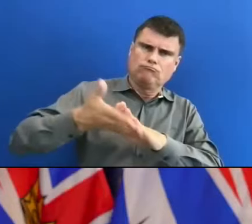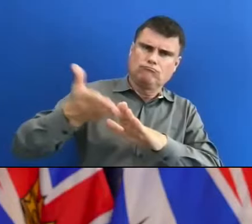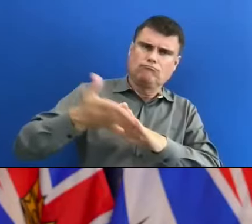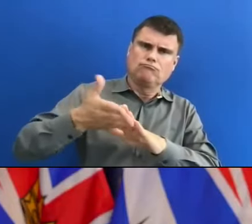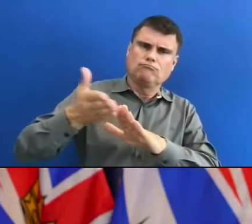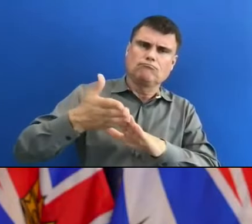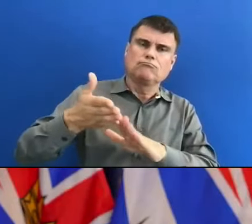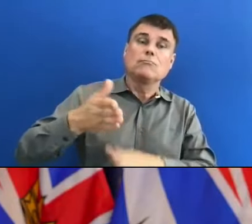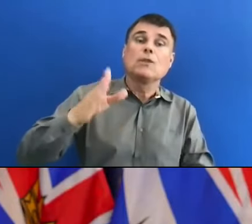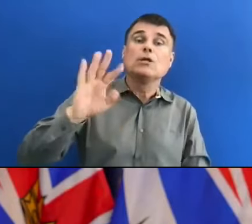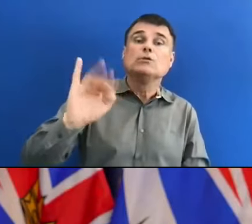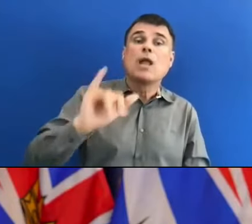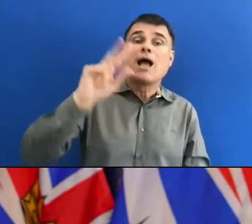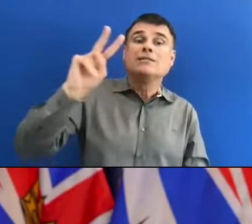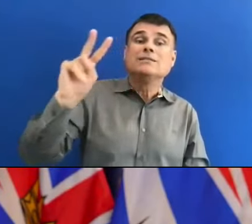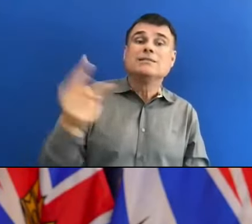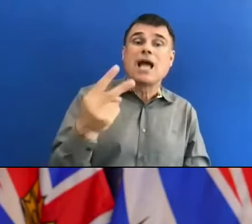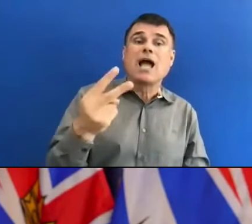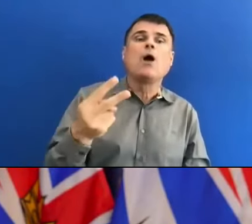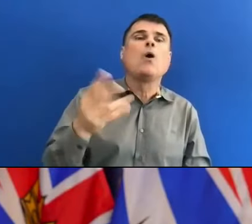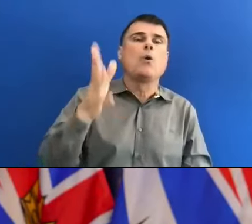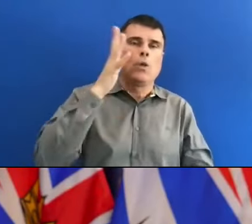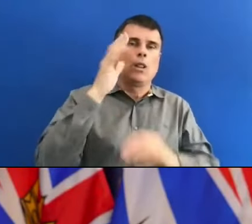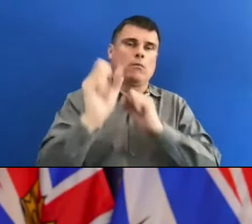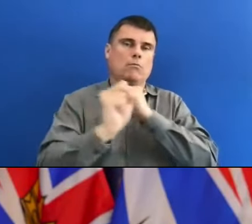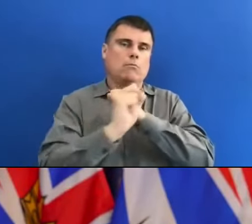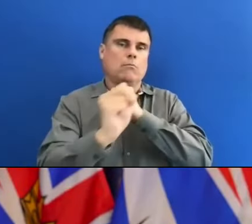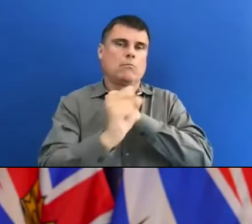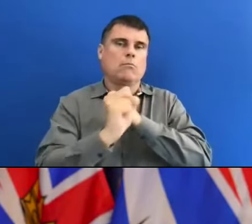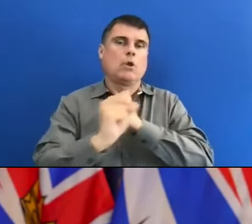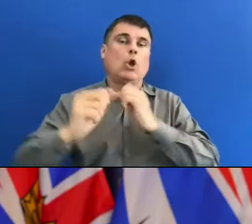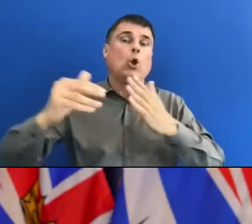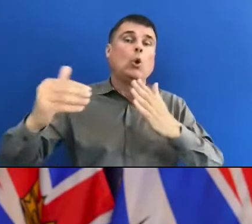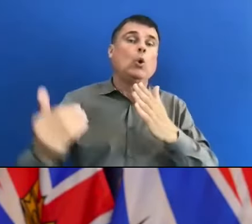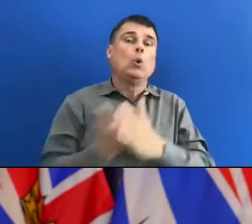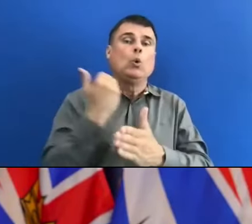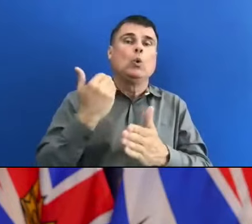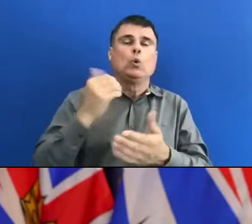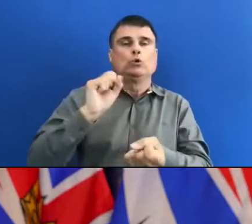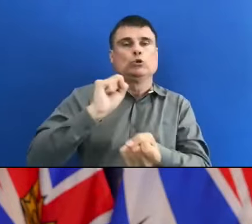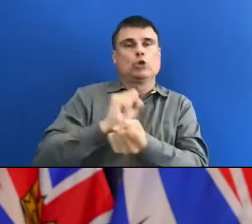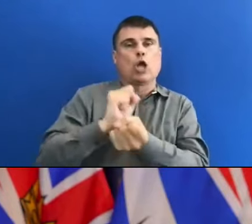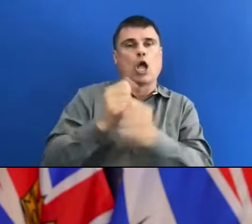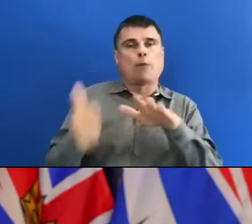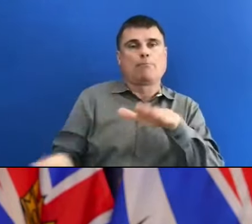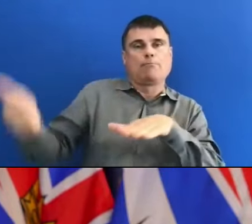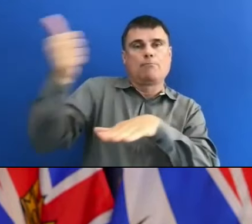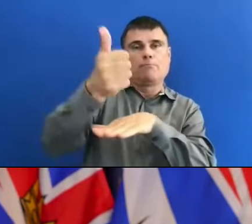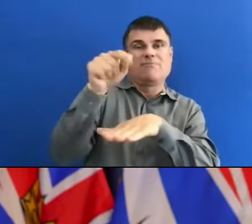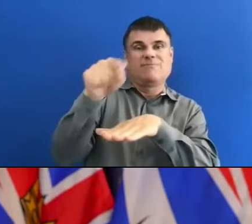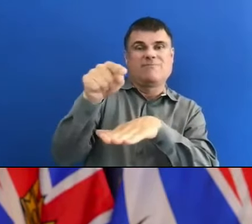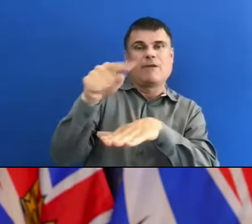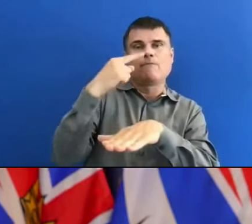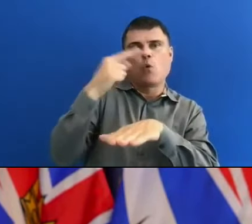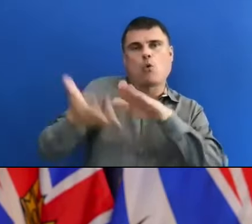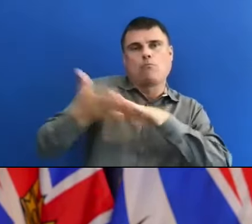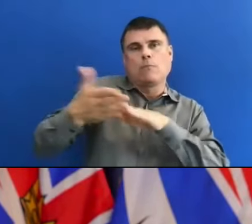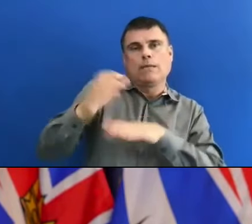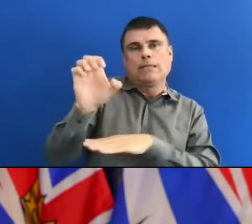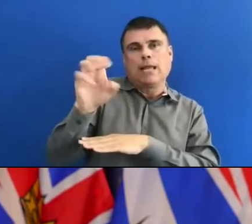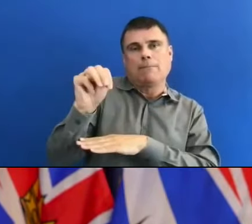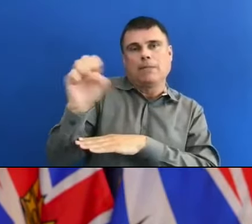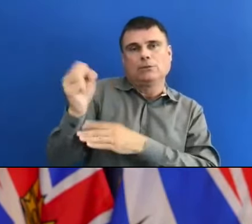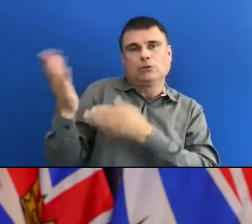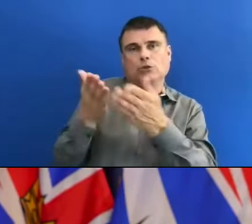we're posting yet more hundreds of new positions, new full-time positions in BC emergency health services. We've had record increases in recent